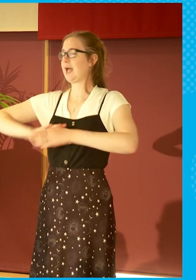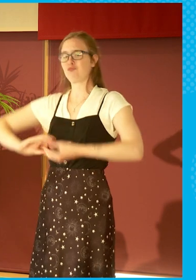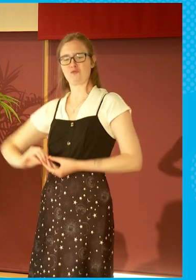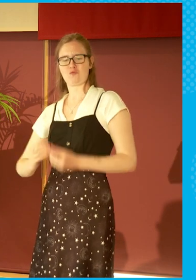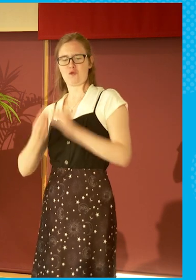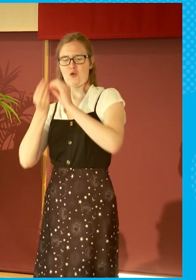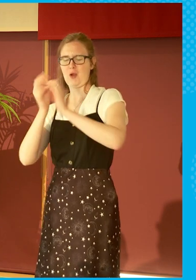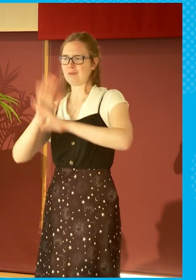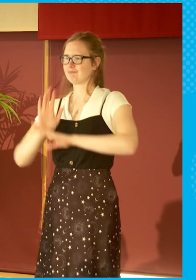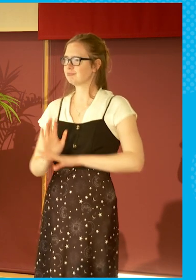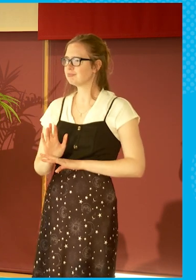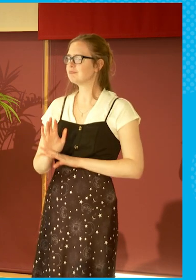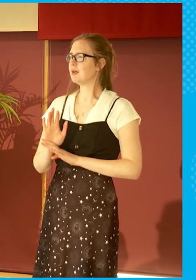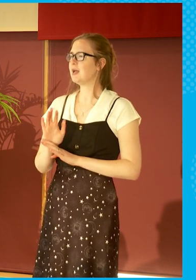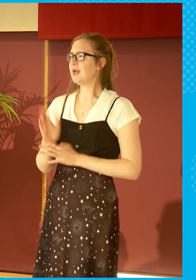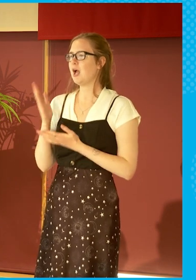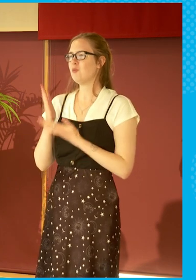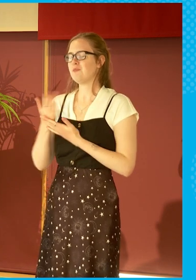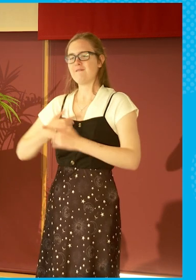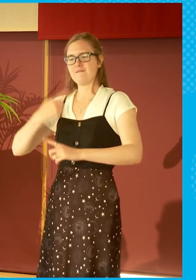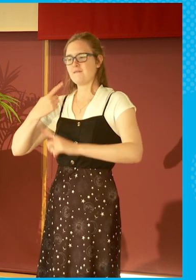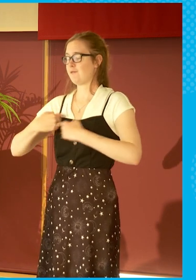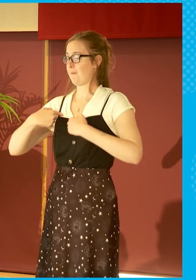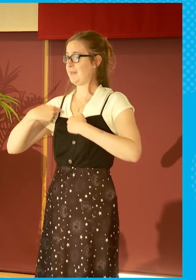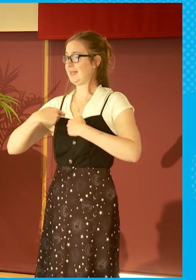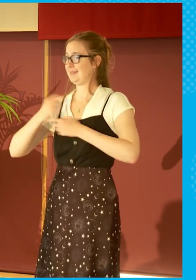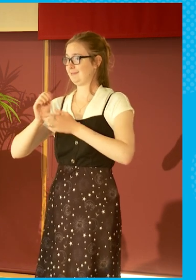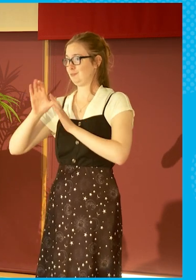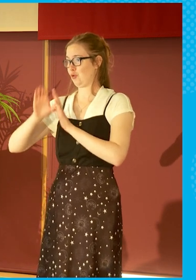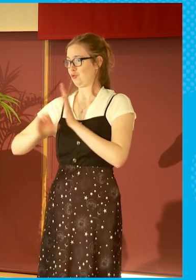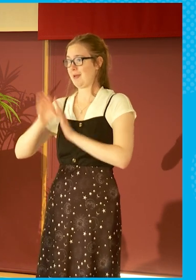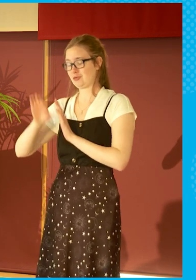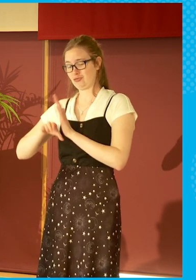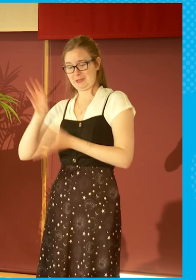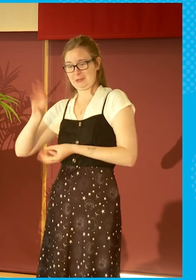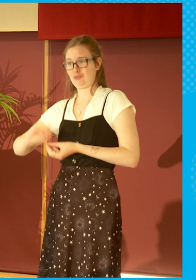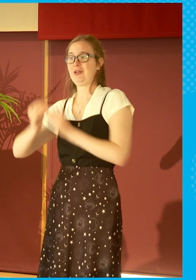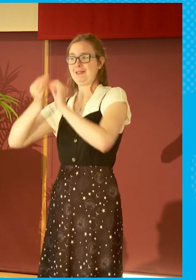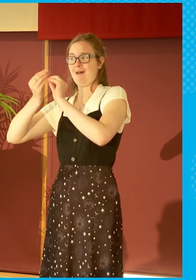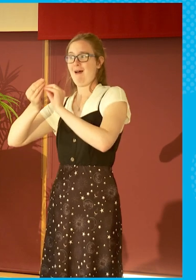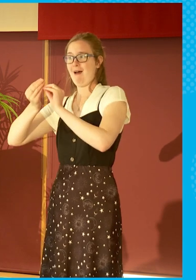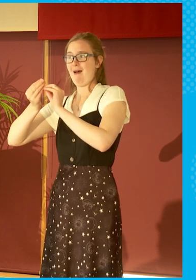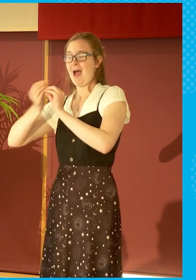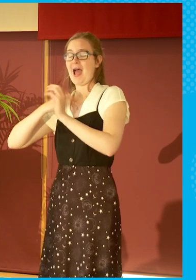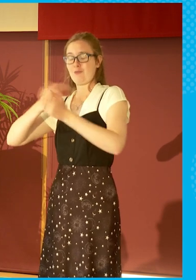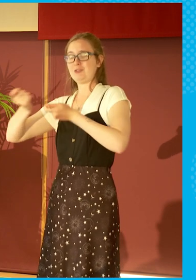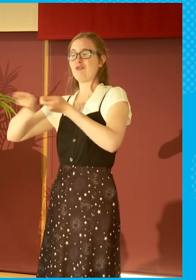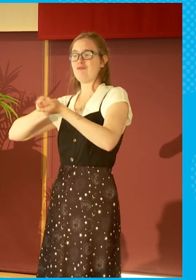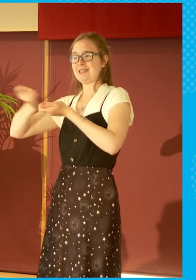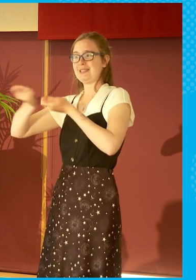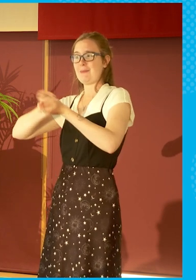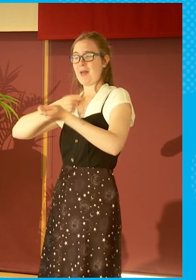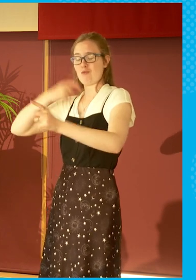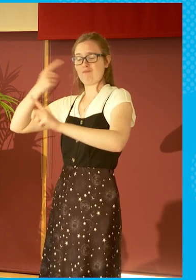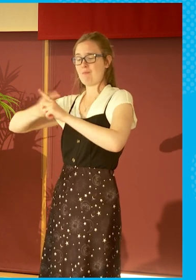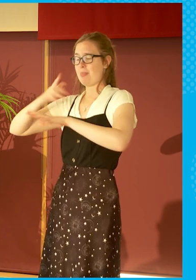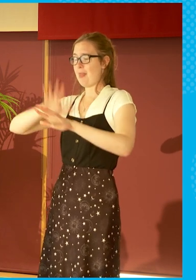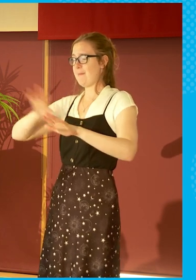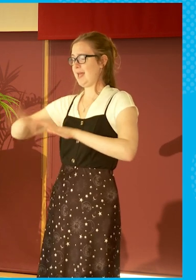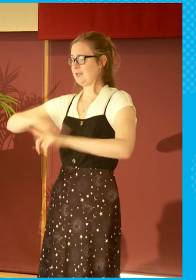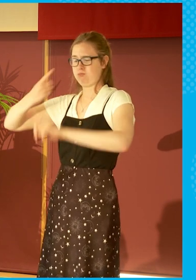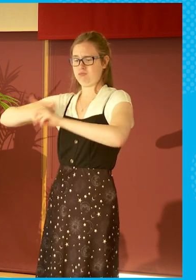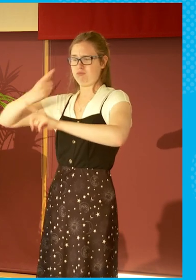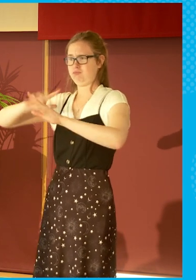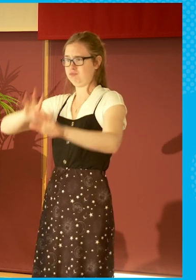It was, it was a fast, for me as a documentary maker, I was directing it, but it was a faster pace. The